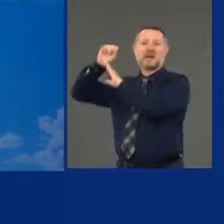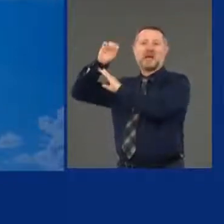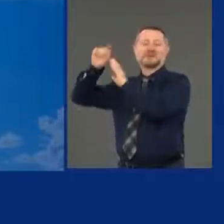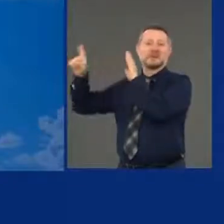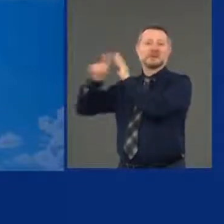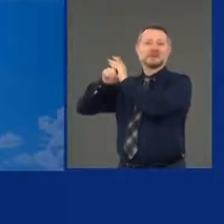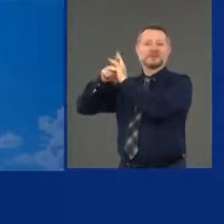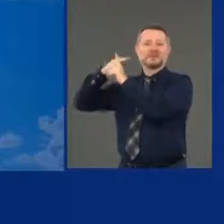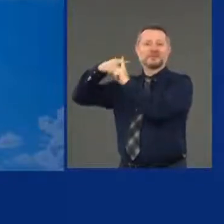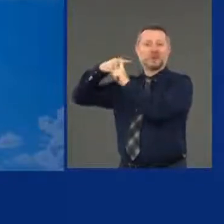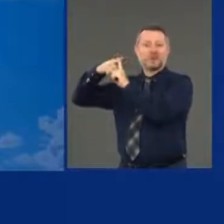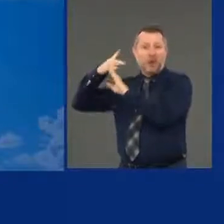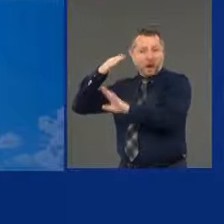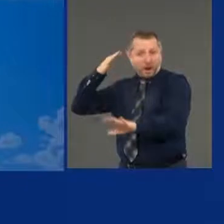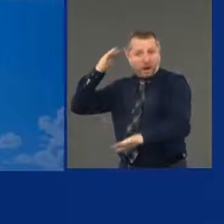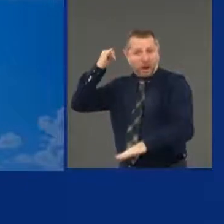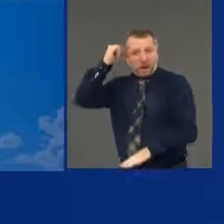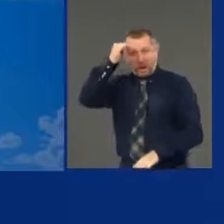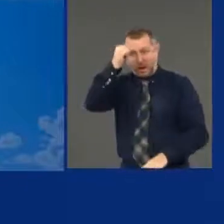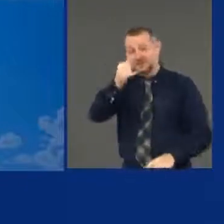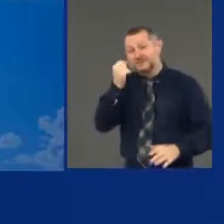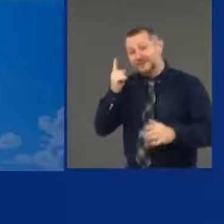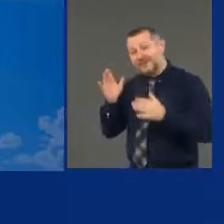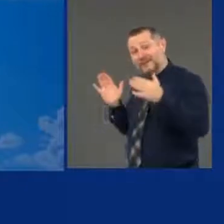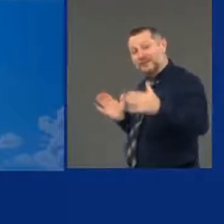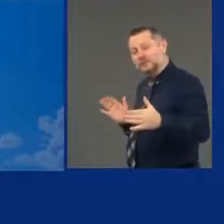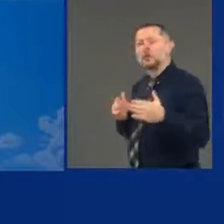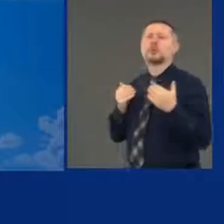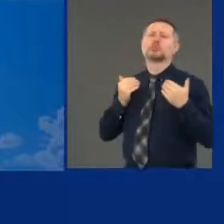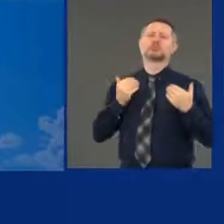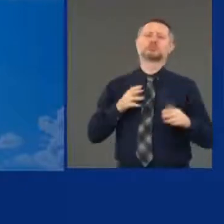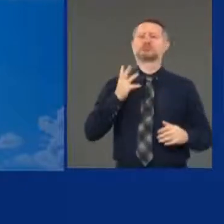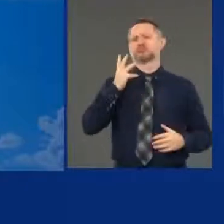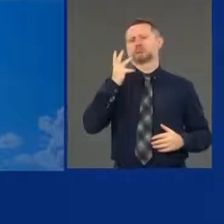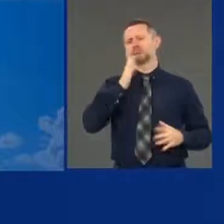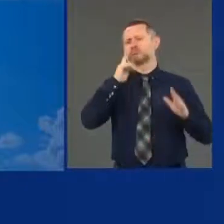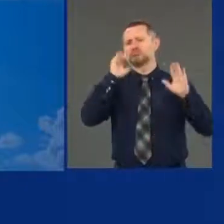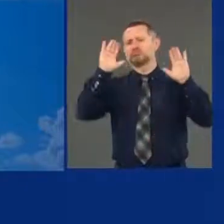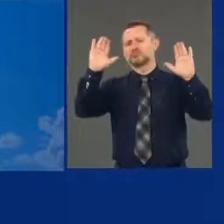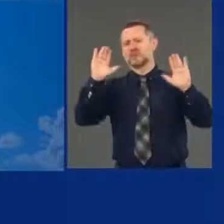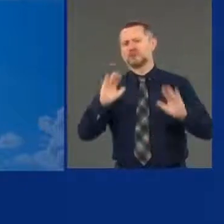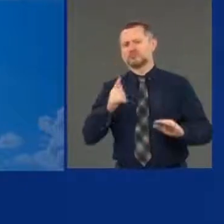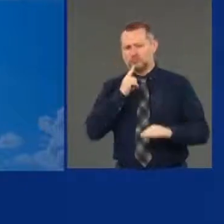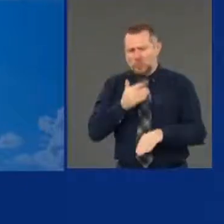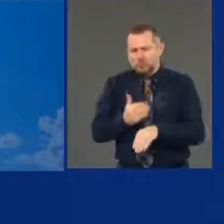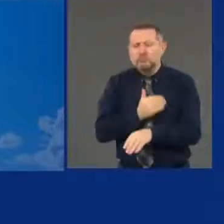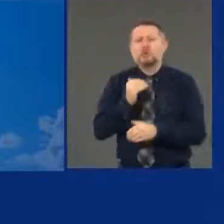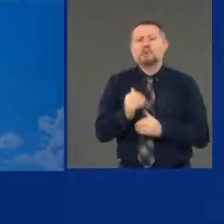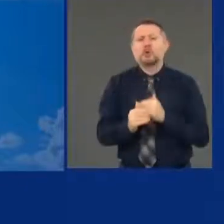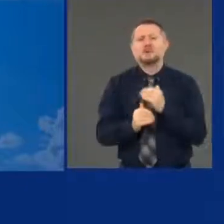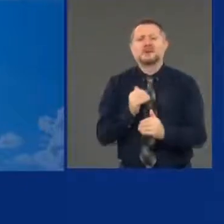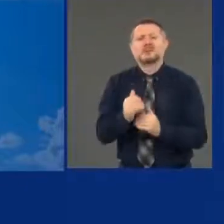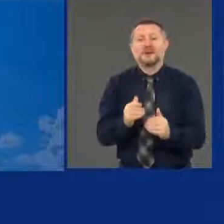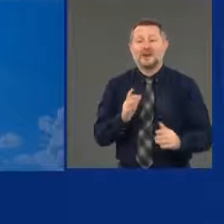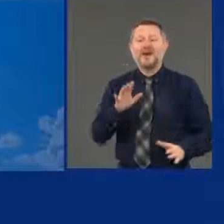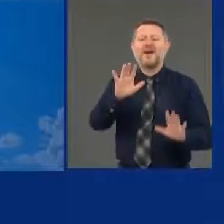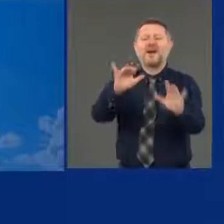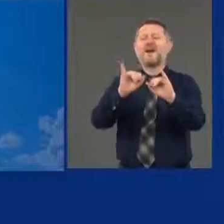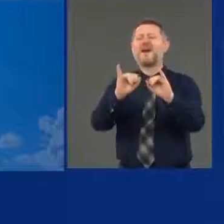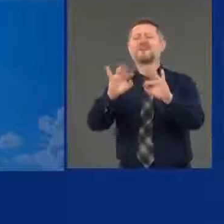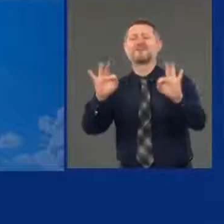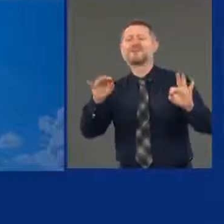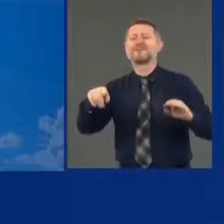extraordinary in many ways. And the progress that has been made. If you had told me 100 days ago that